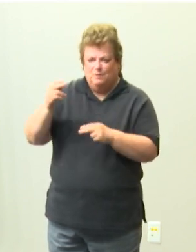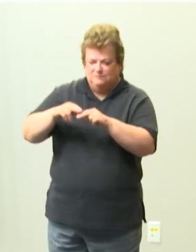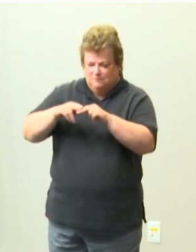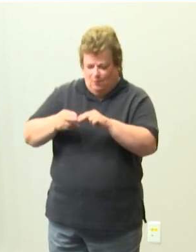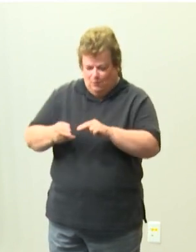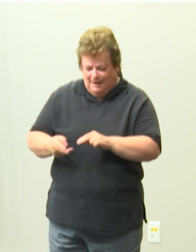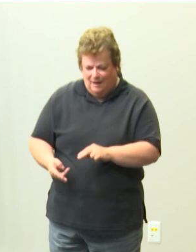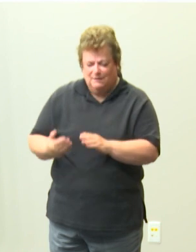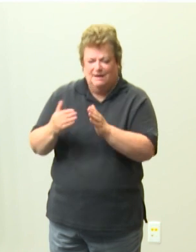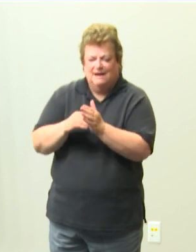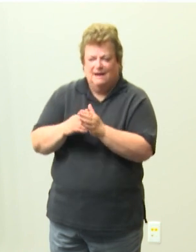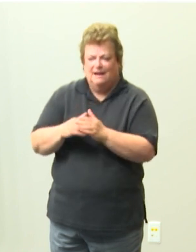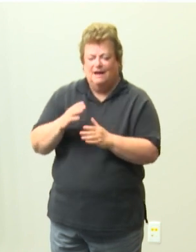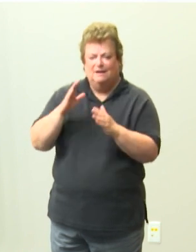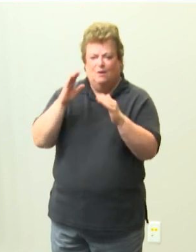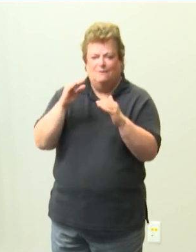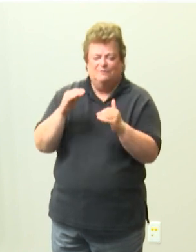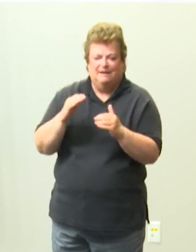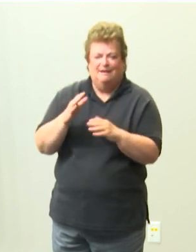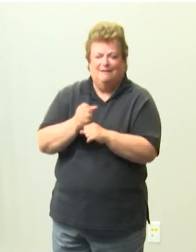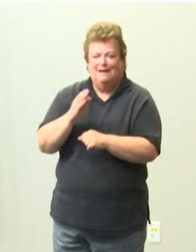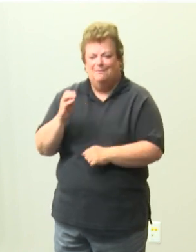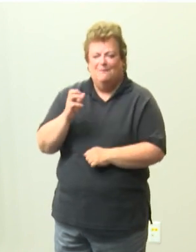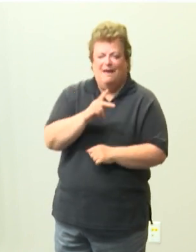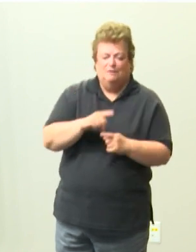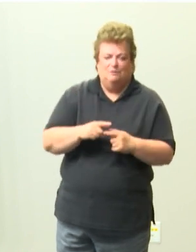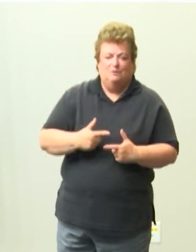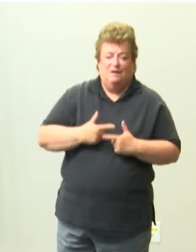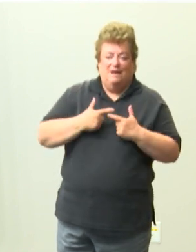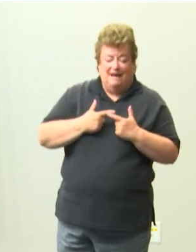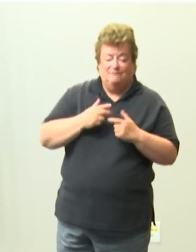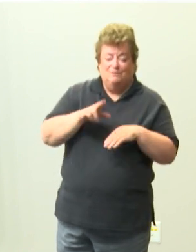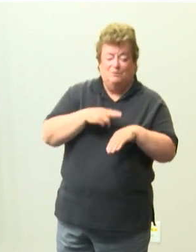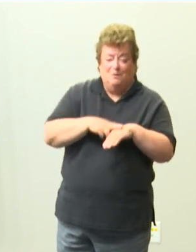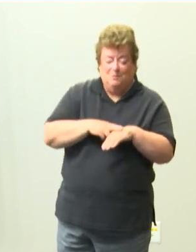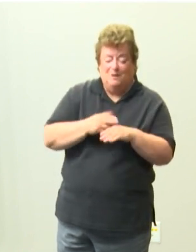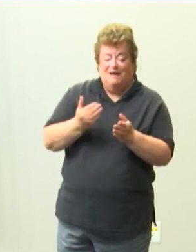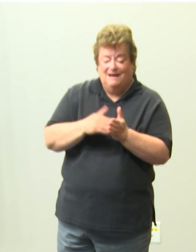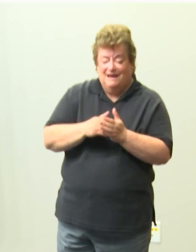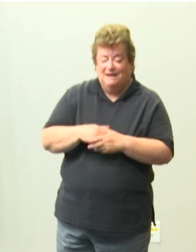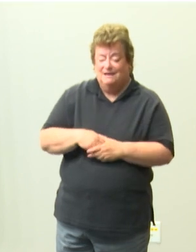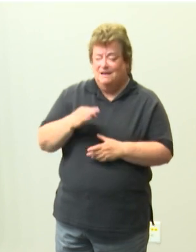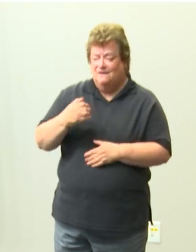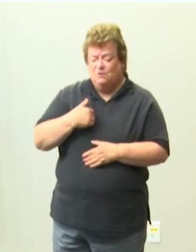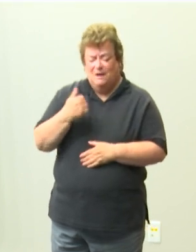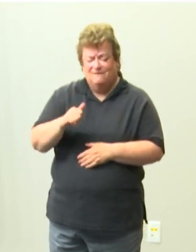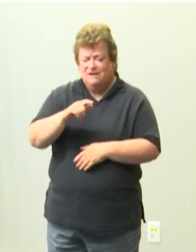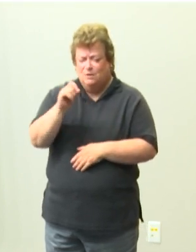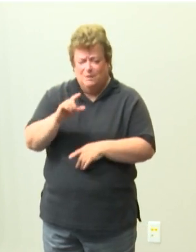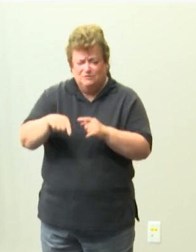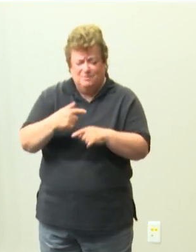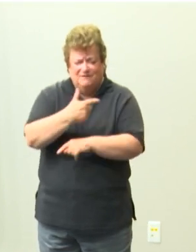hopefully be able to uh kind of get back to life in general again if you have questions about the vaccines ask your doctor